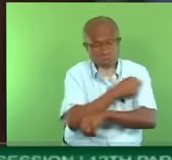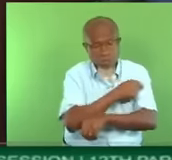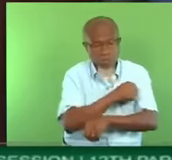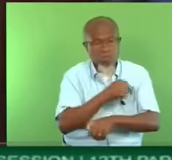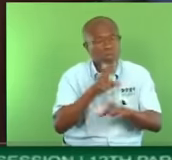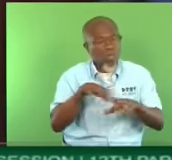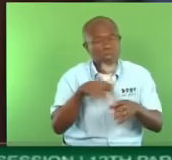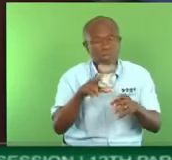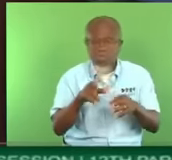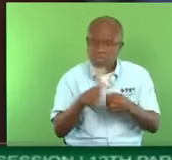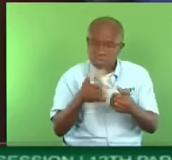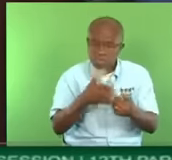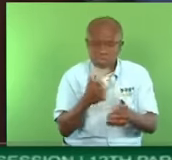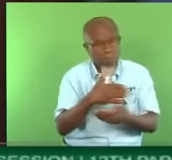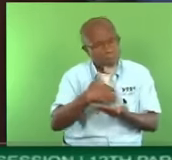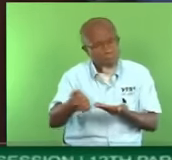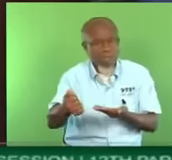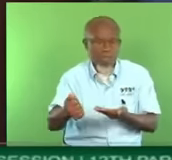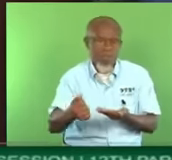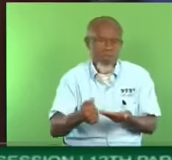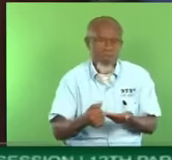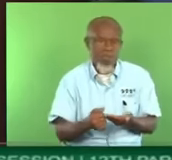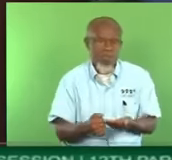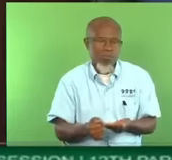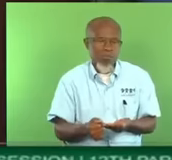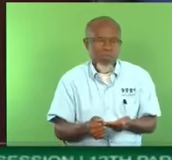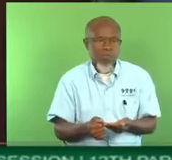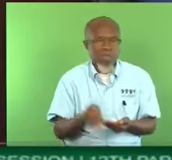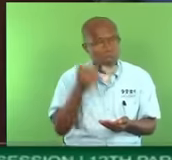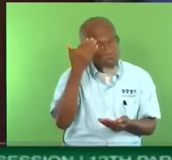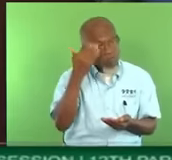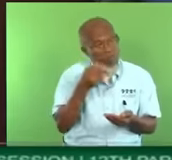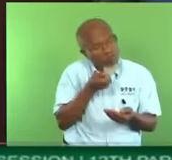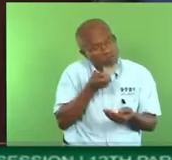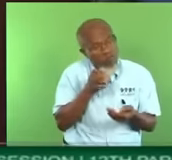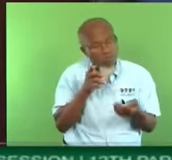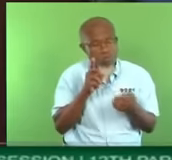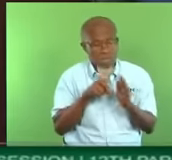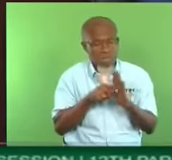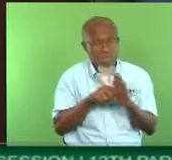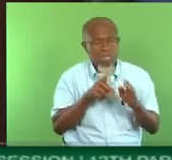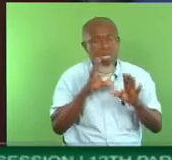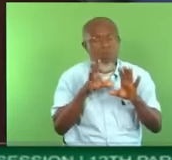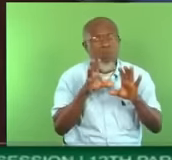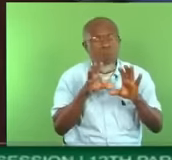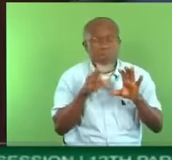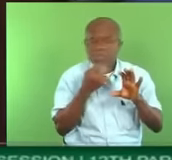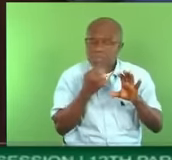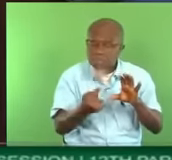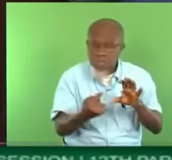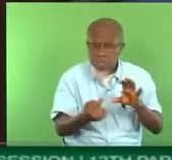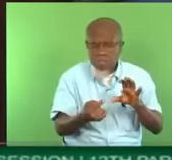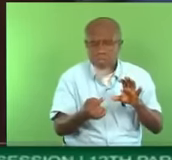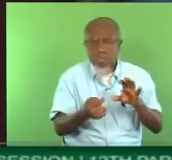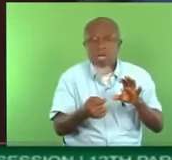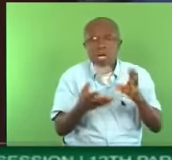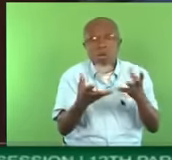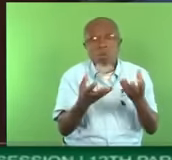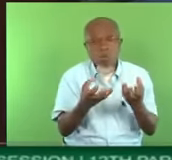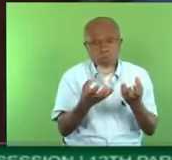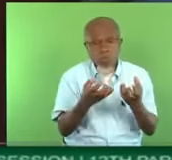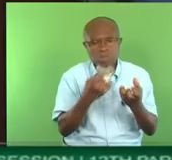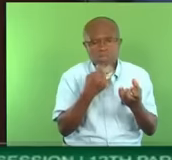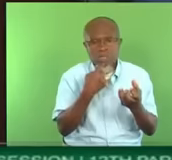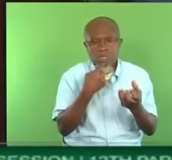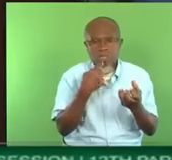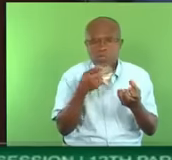And these are years, Madam Speaker, in closing, I know I'll have a couple of minutes left. But in closing, today I also want to give hope